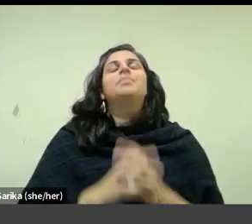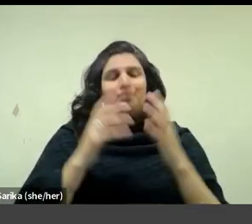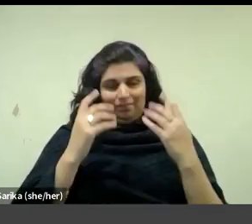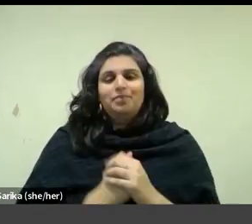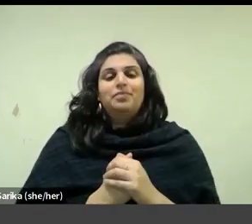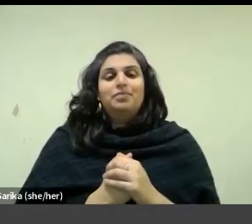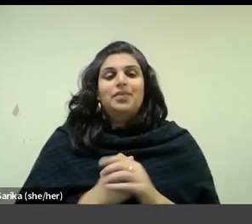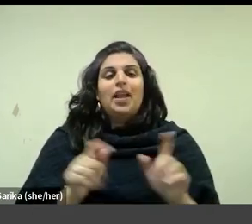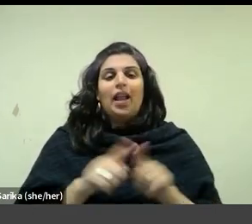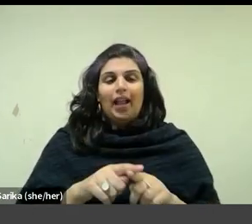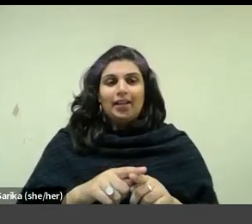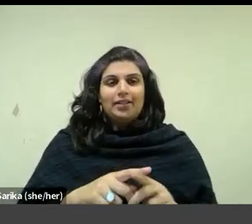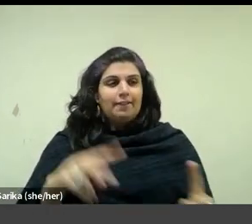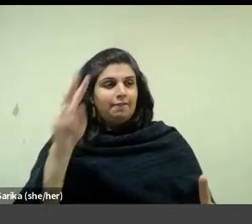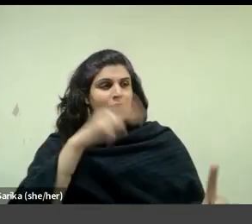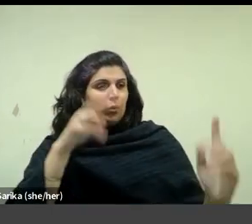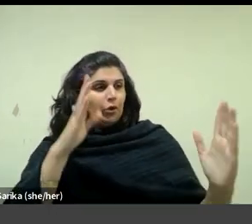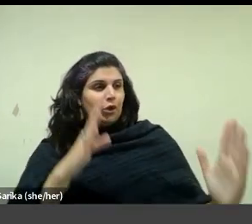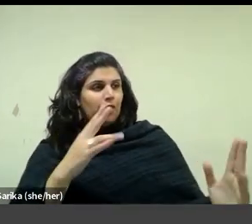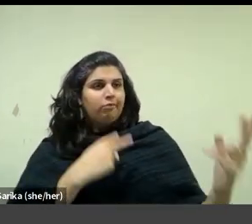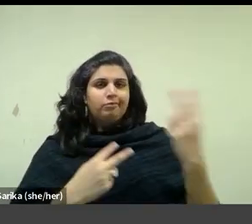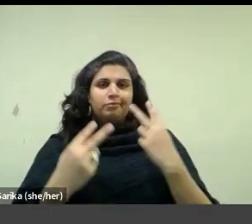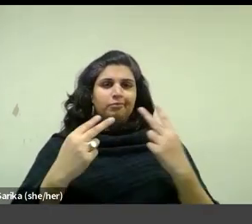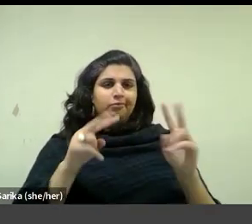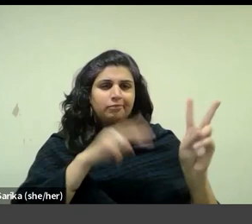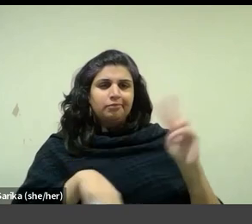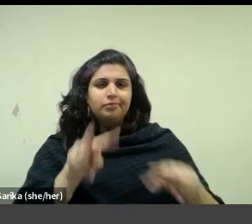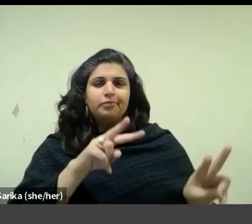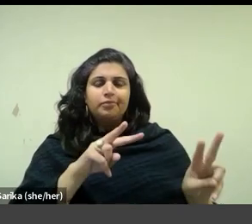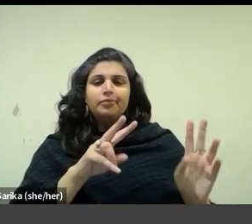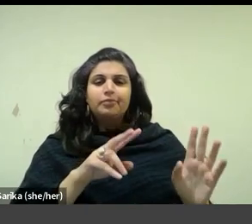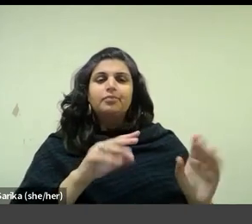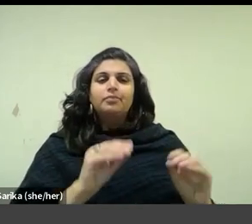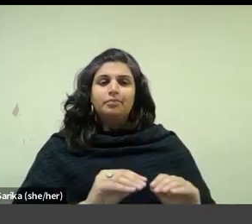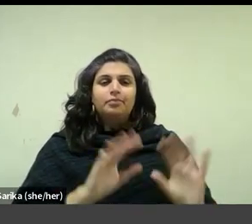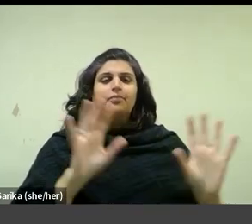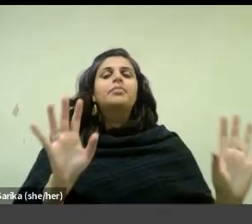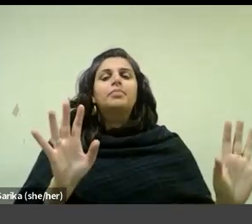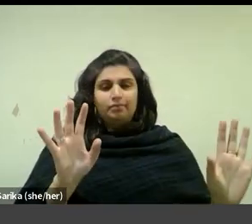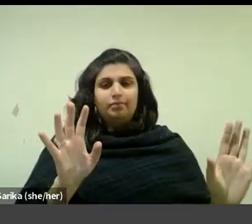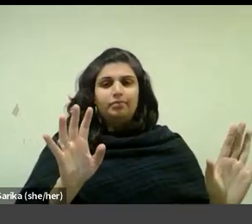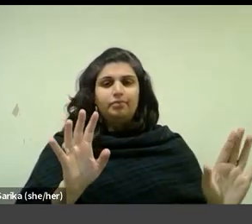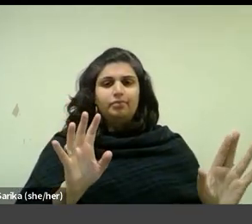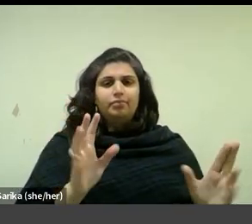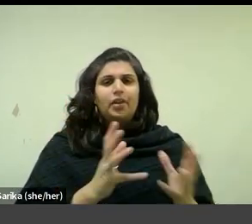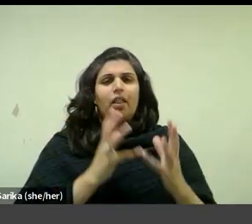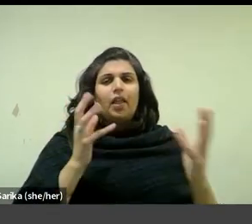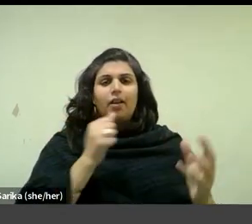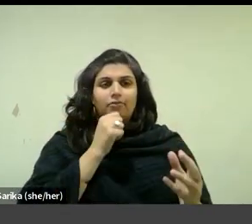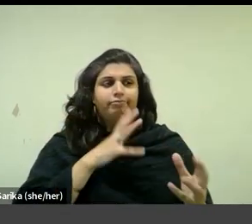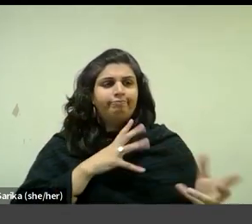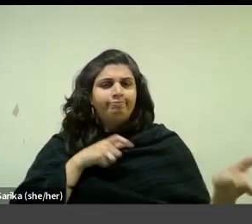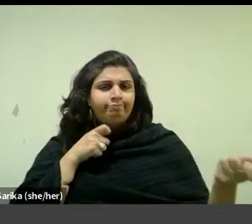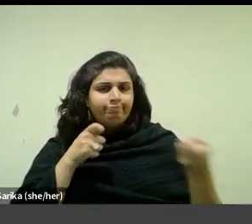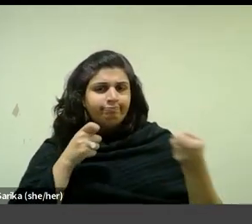as viewer. As has already become clear, there is a good deal of feminine agency to be found in